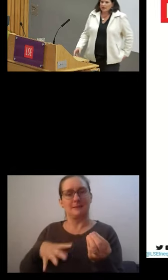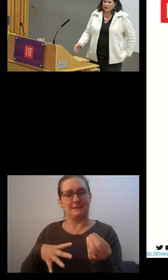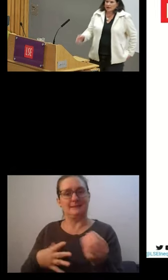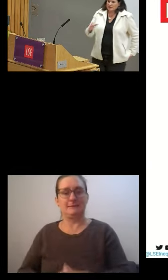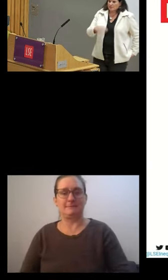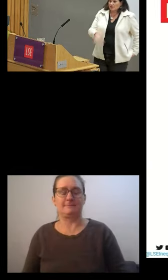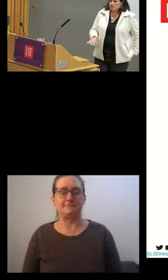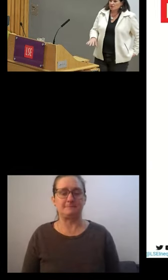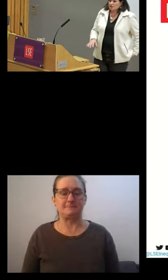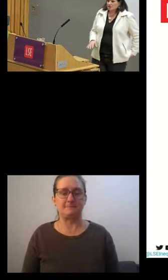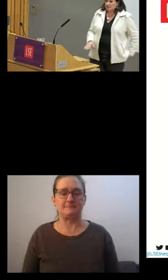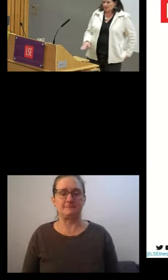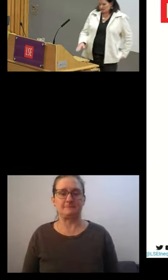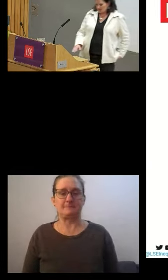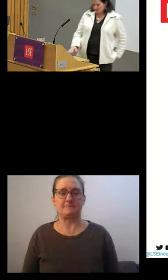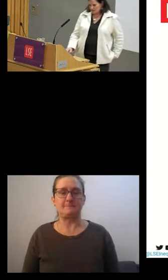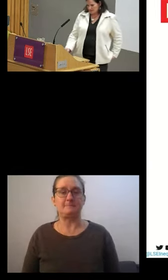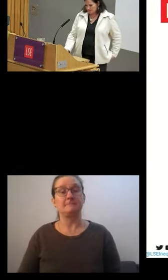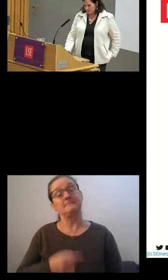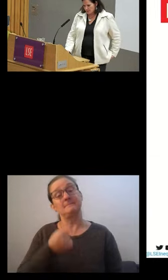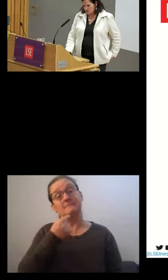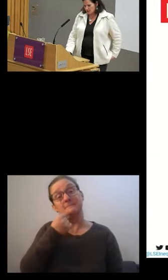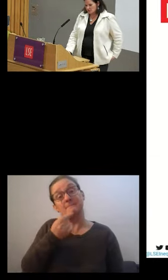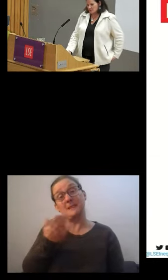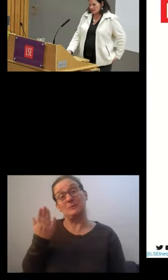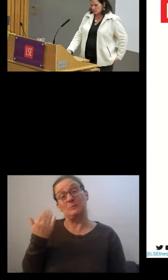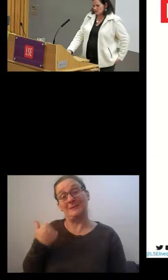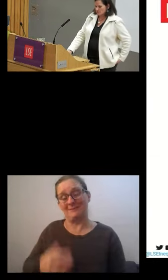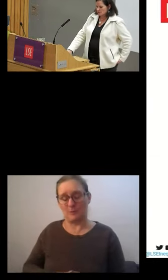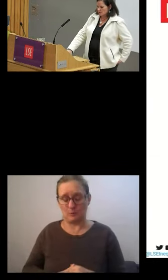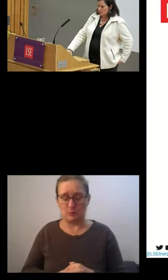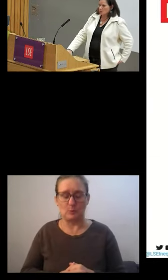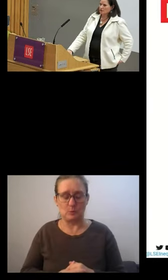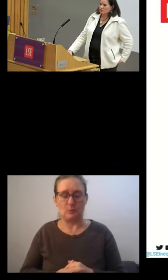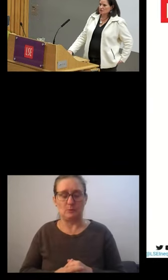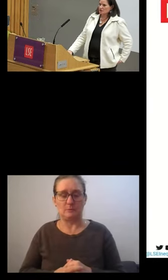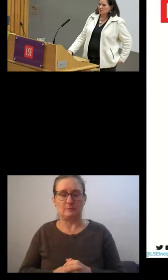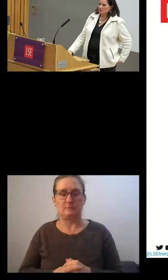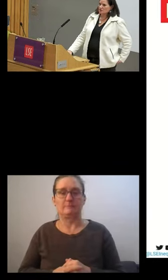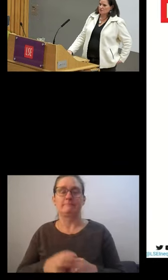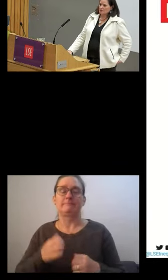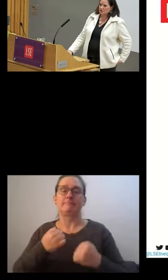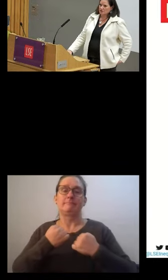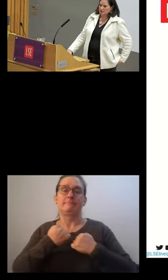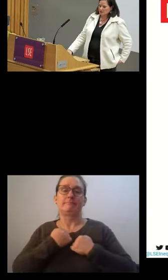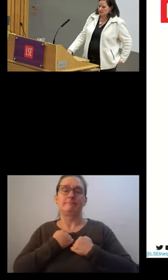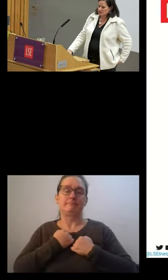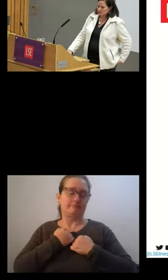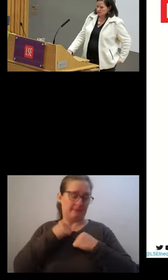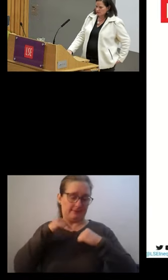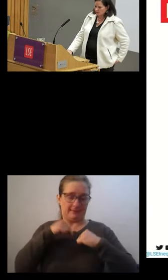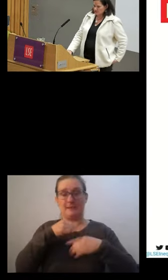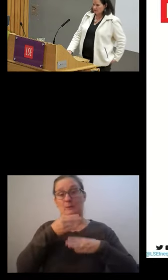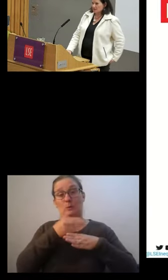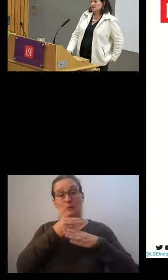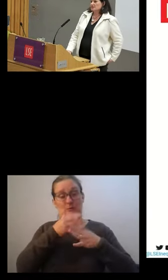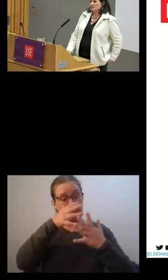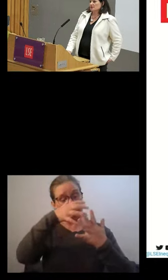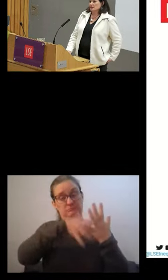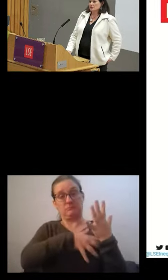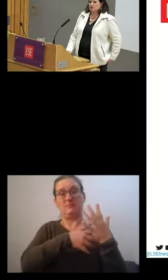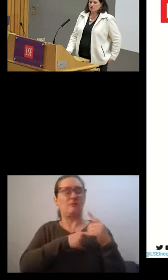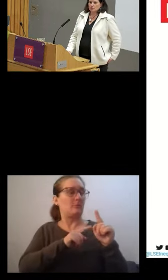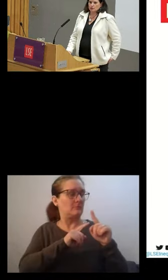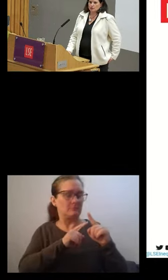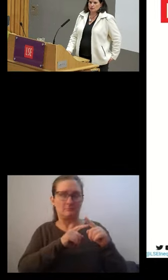So as I mentioned initially, this work is based on a whole body of research that we have done over recent years